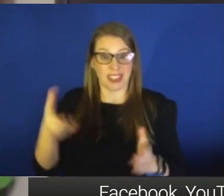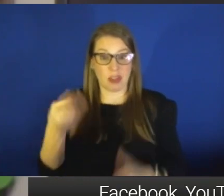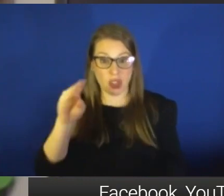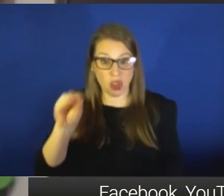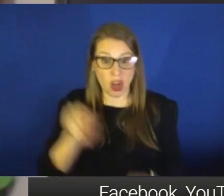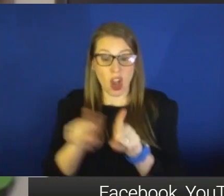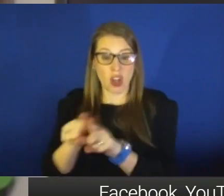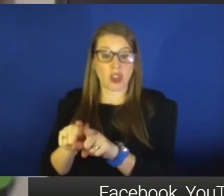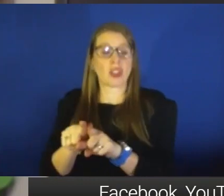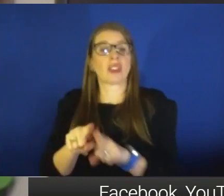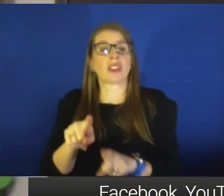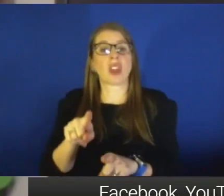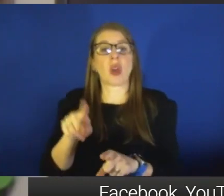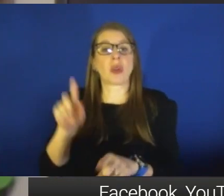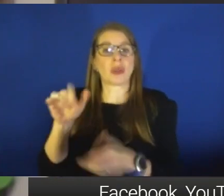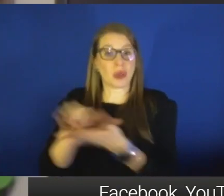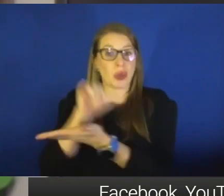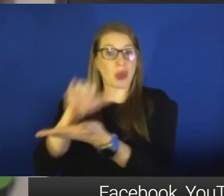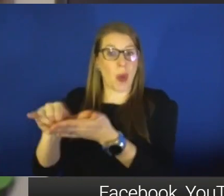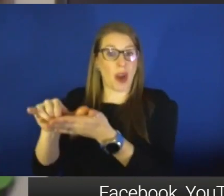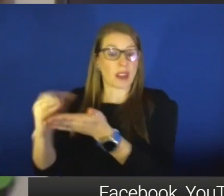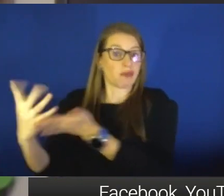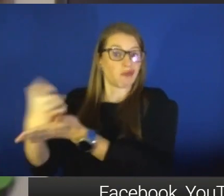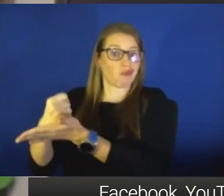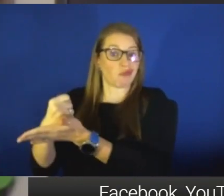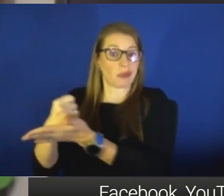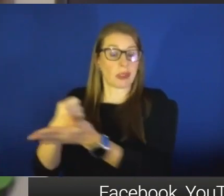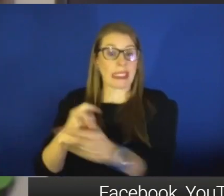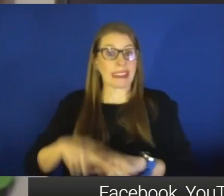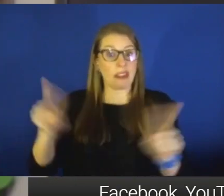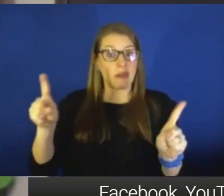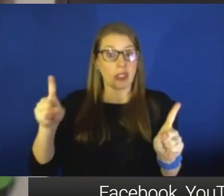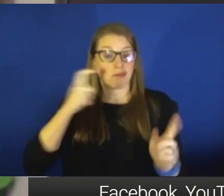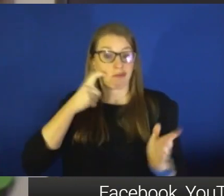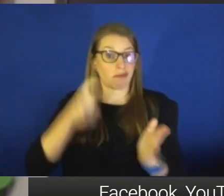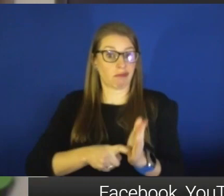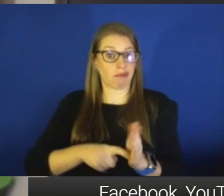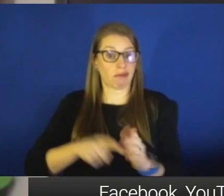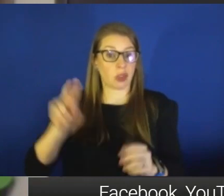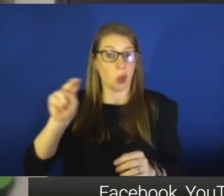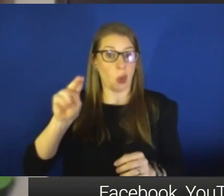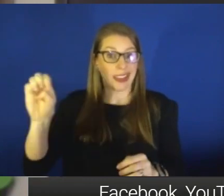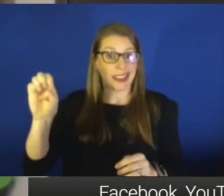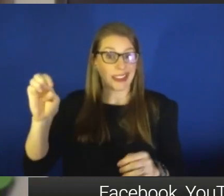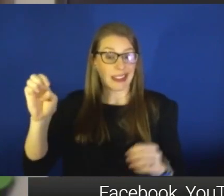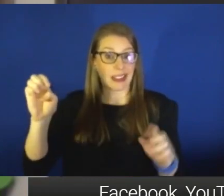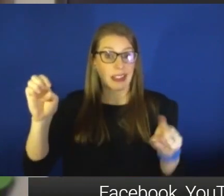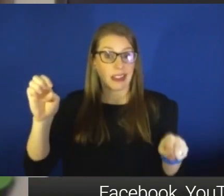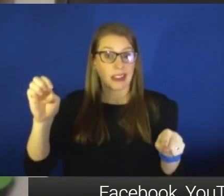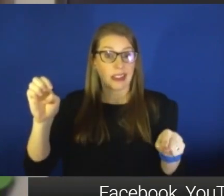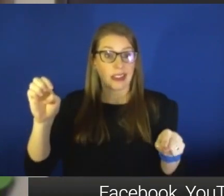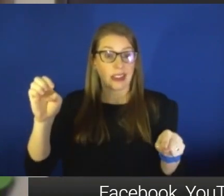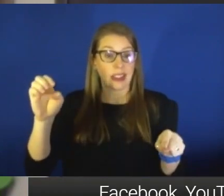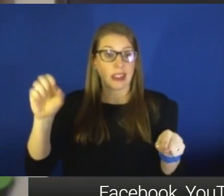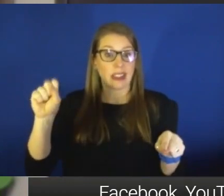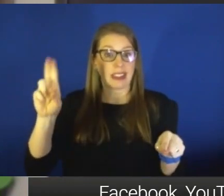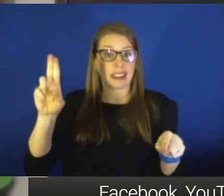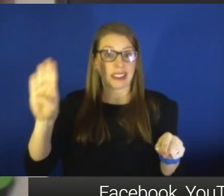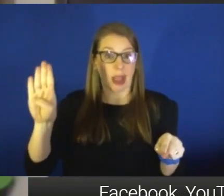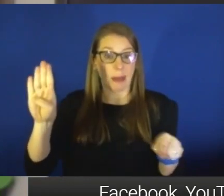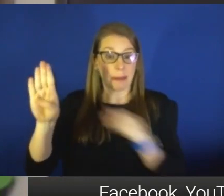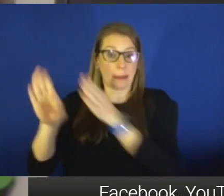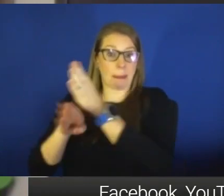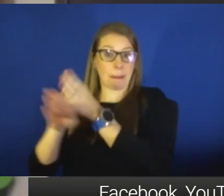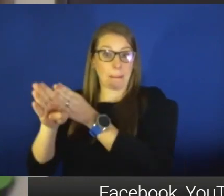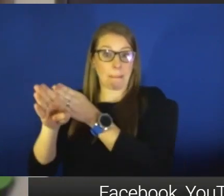sewer sheds from New York City. So one difference I can point out between the Northeast and here is there is a new sub-lineage of BA2 that is